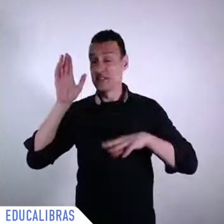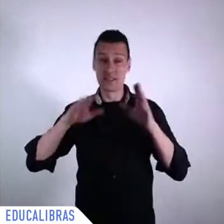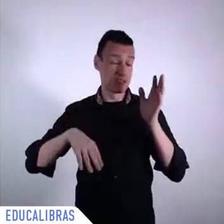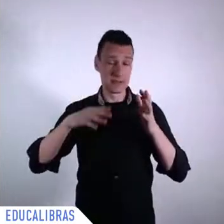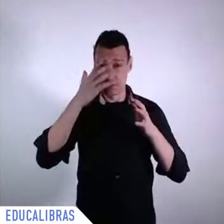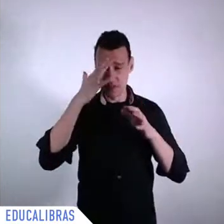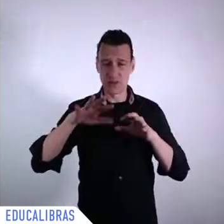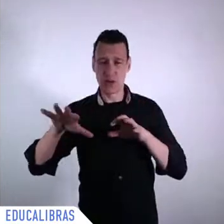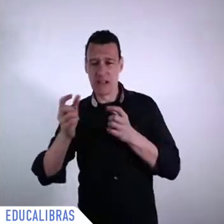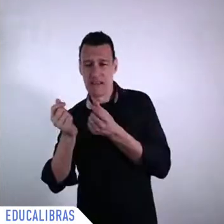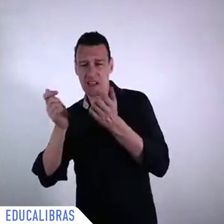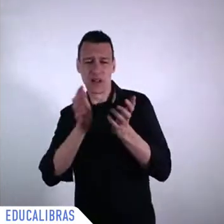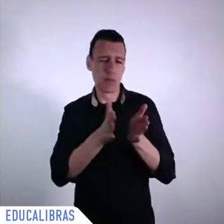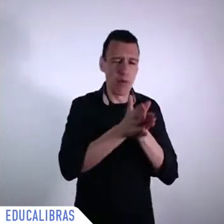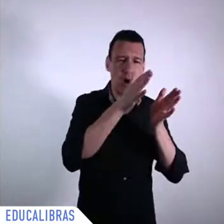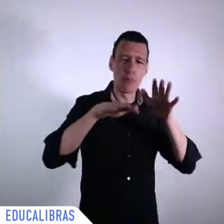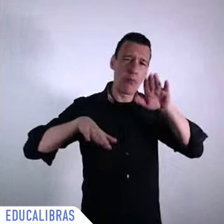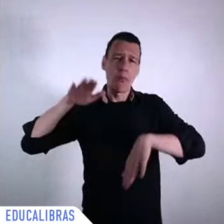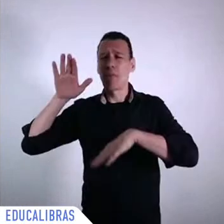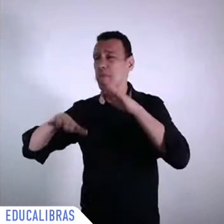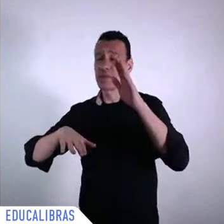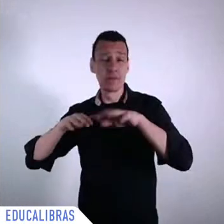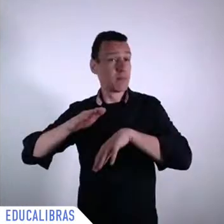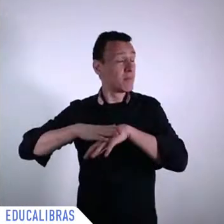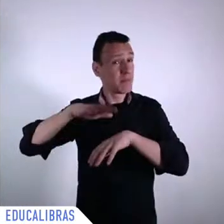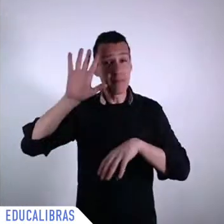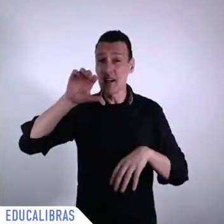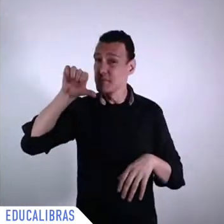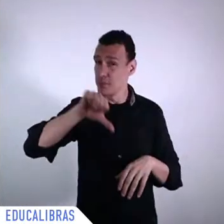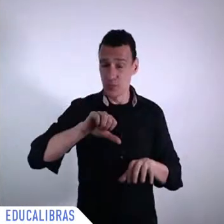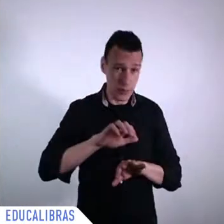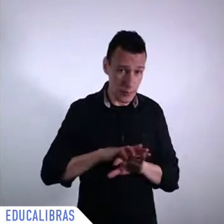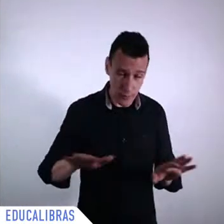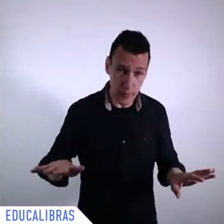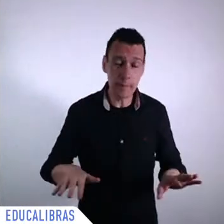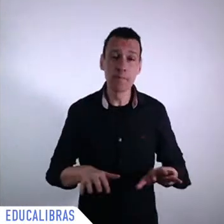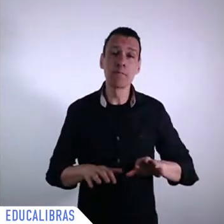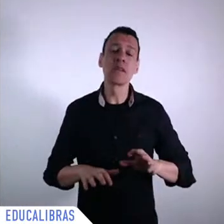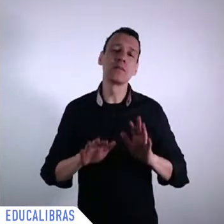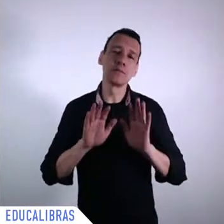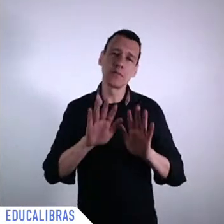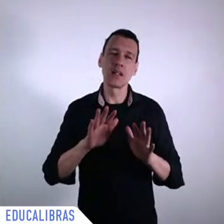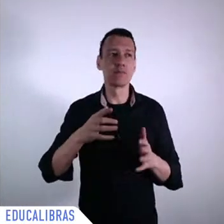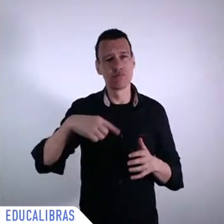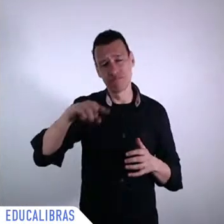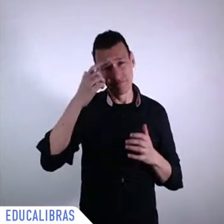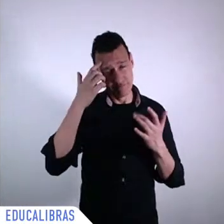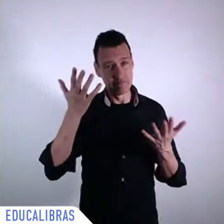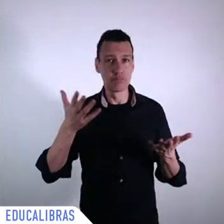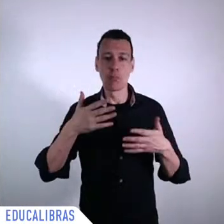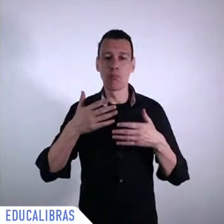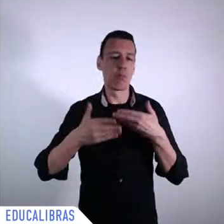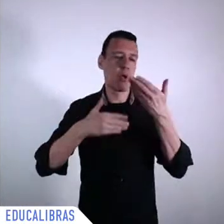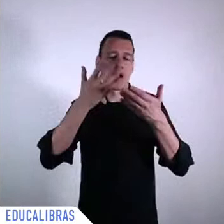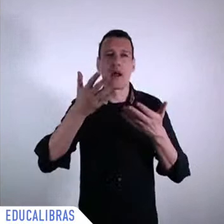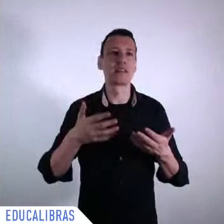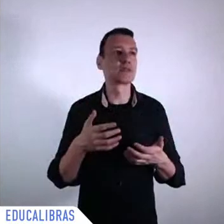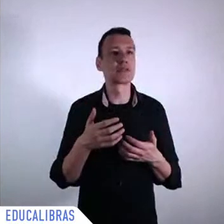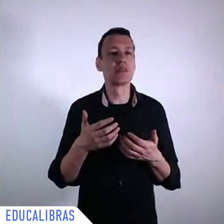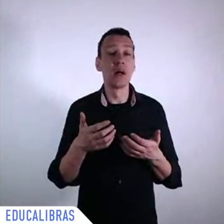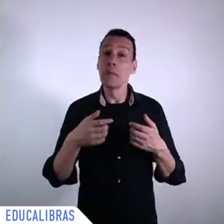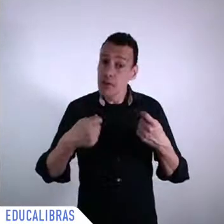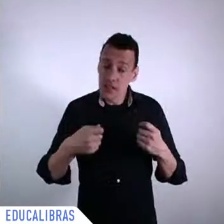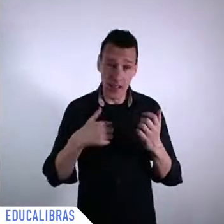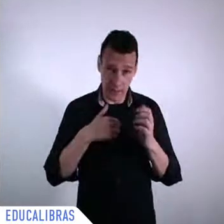does not serve the people if we really do not look at those who are the defining purposes of